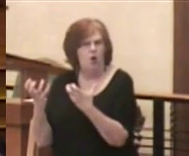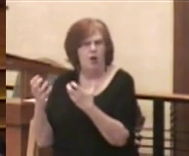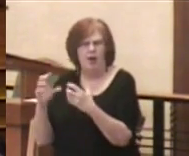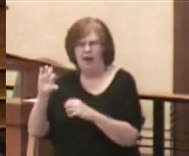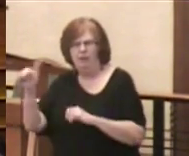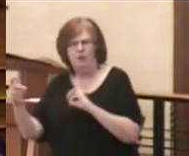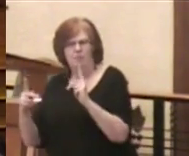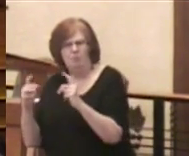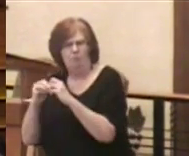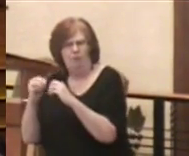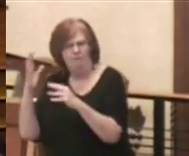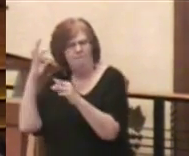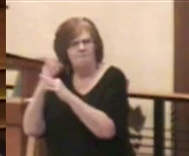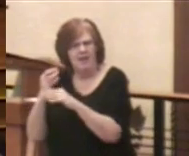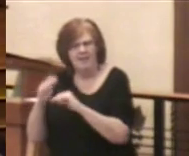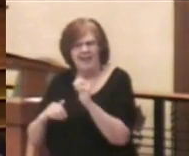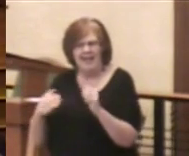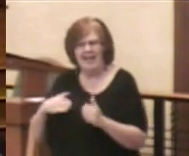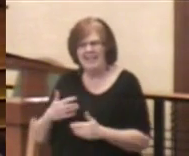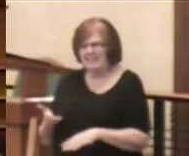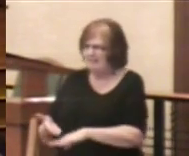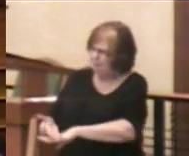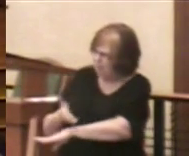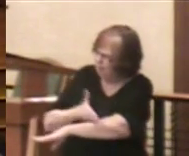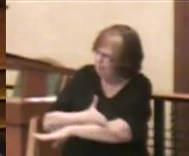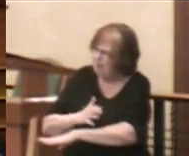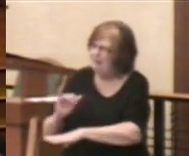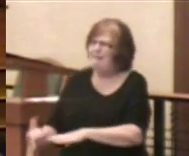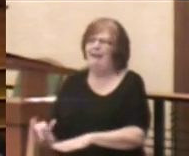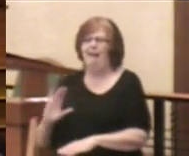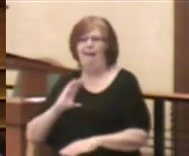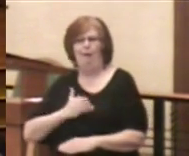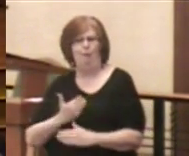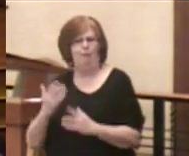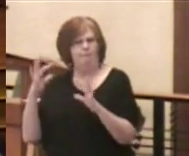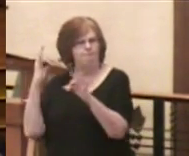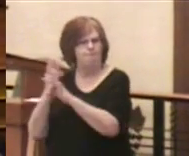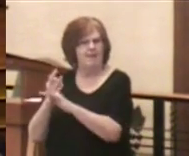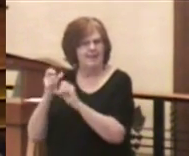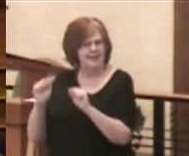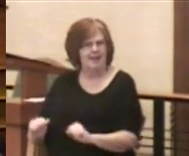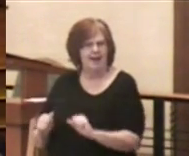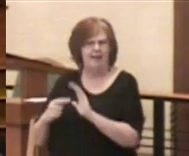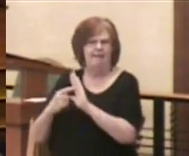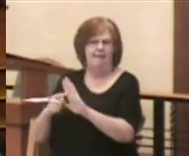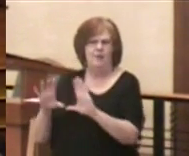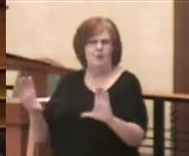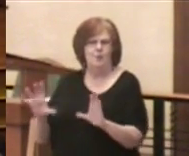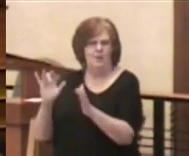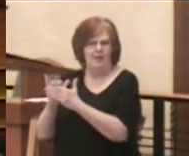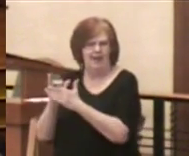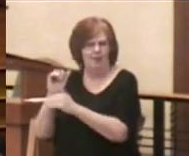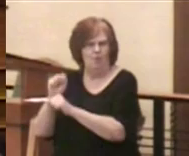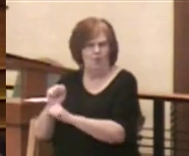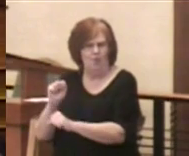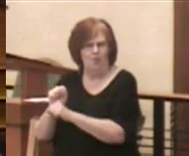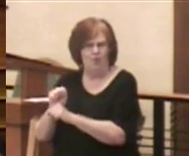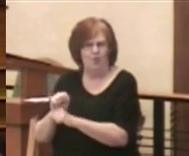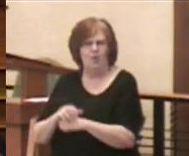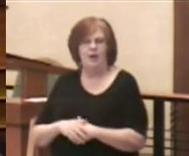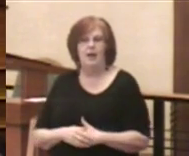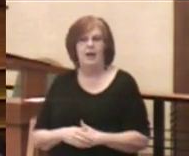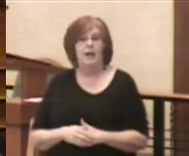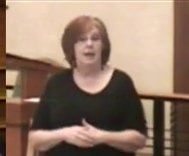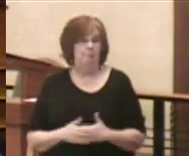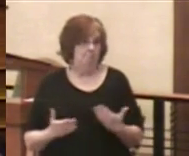us. Maybe if you just give us a little more of that faith, we can do those tasks you lay out for us. And